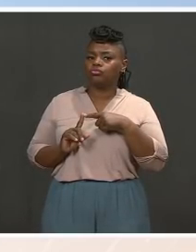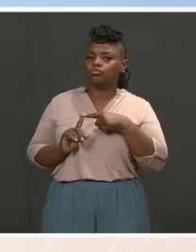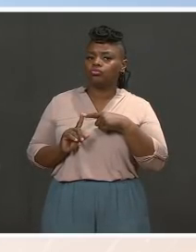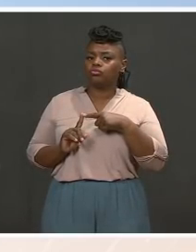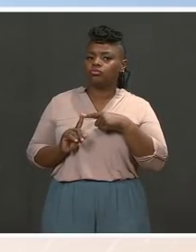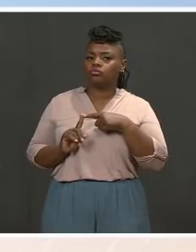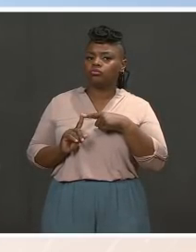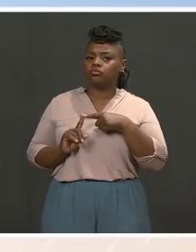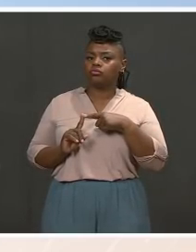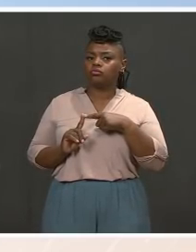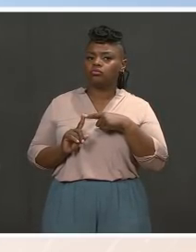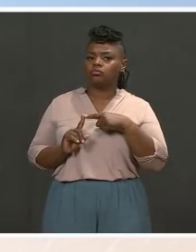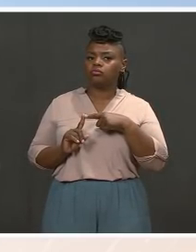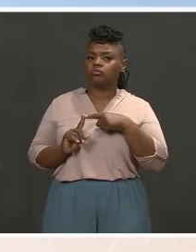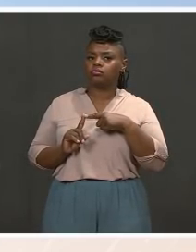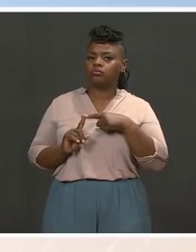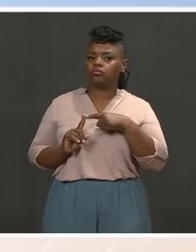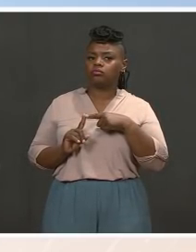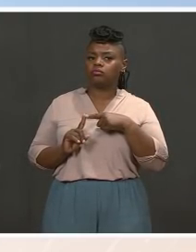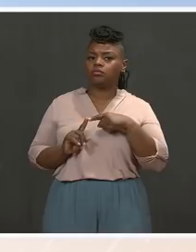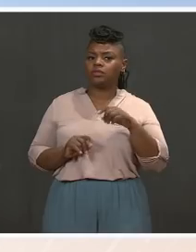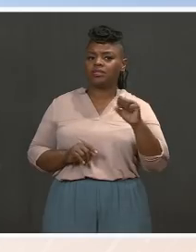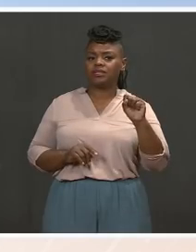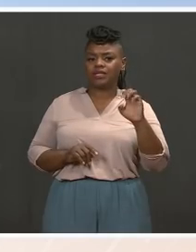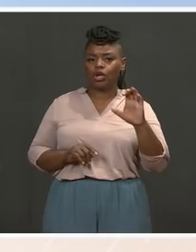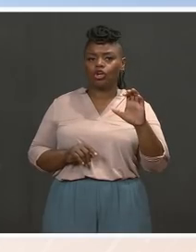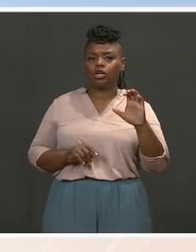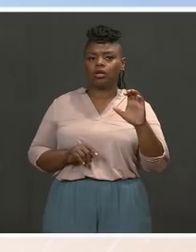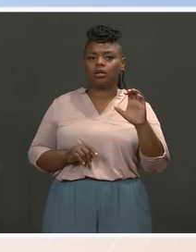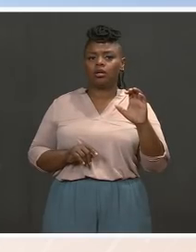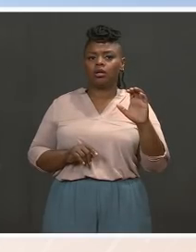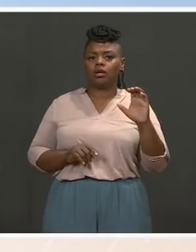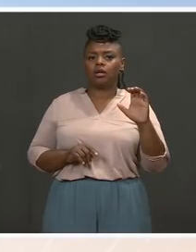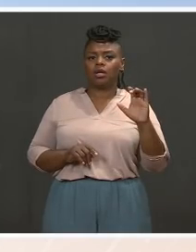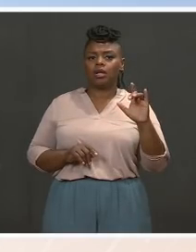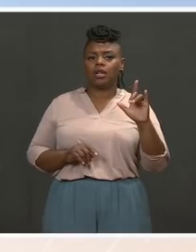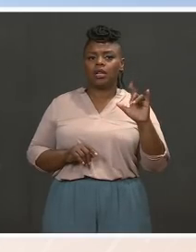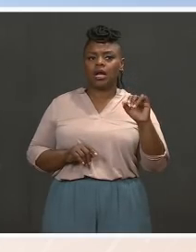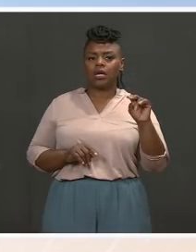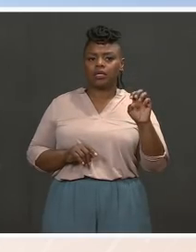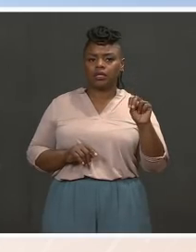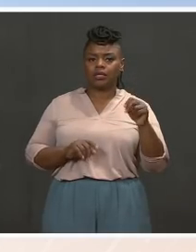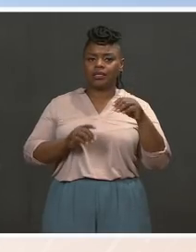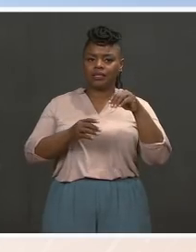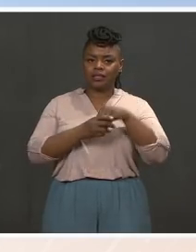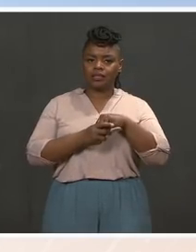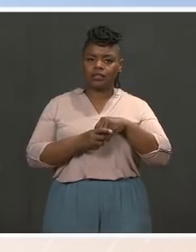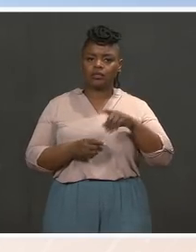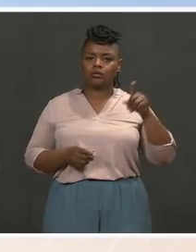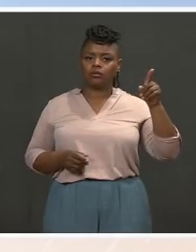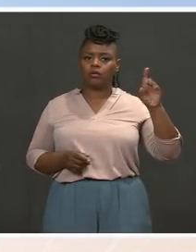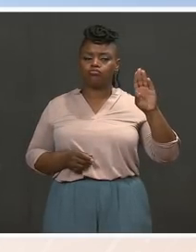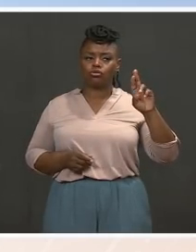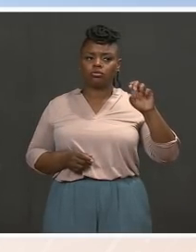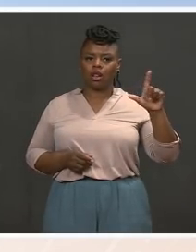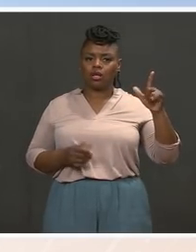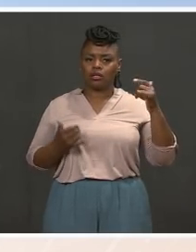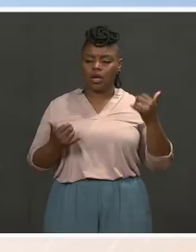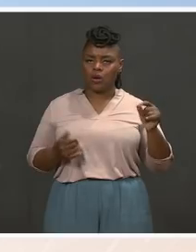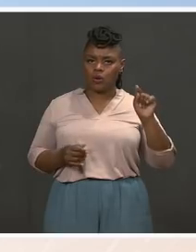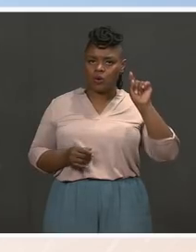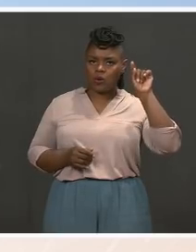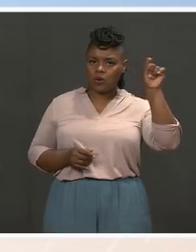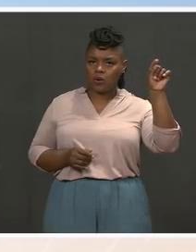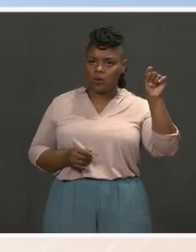know, Secretary Blinken is currently in Brussels and talking with our NATO European partners. He did press avail,